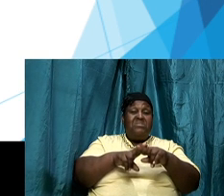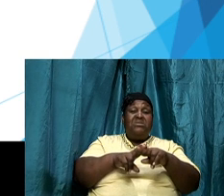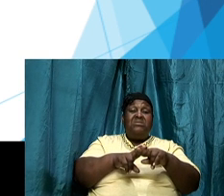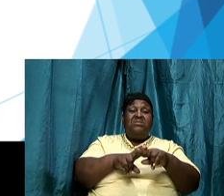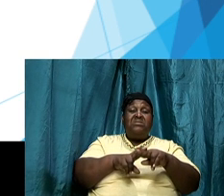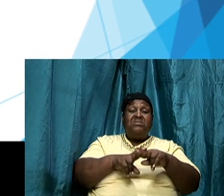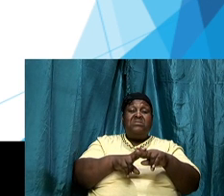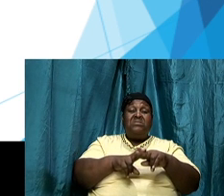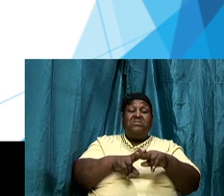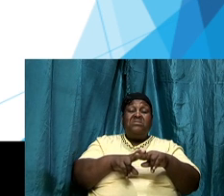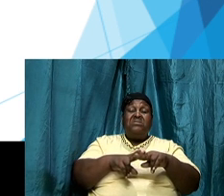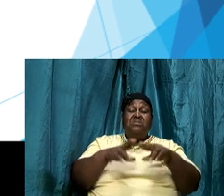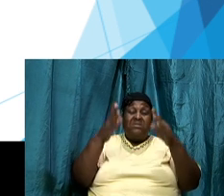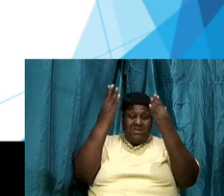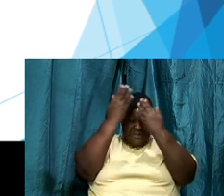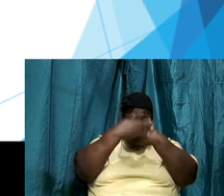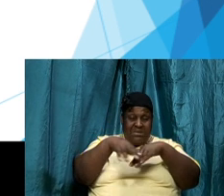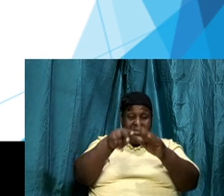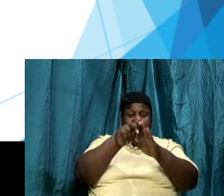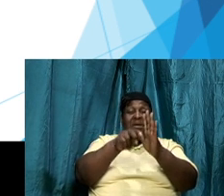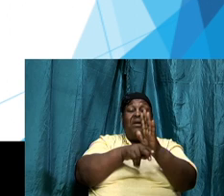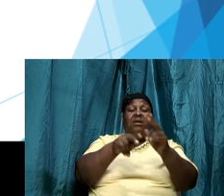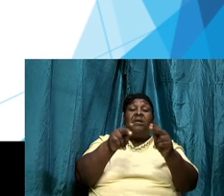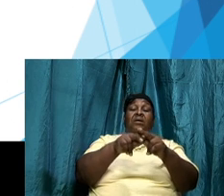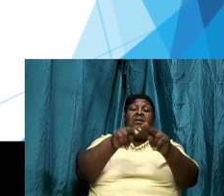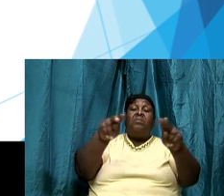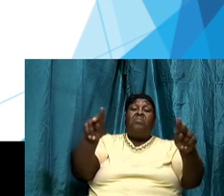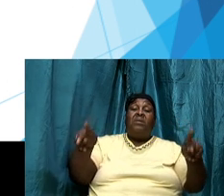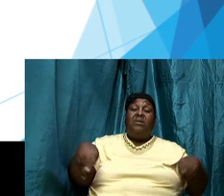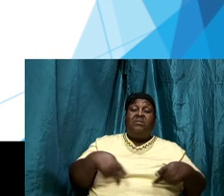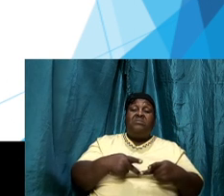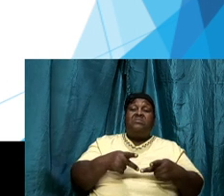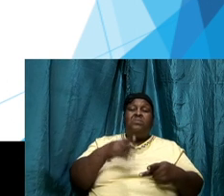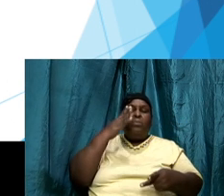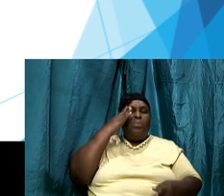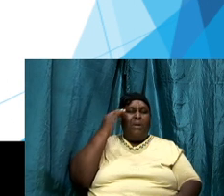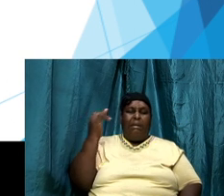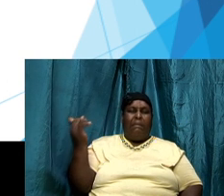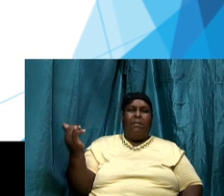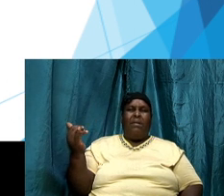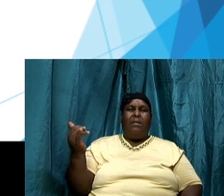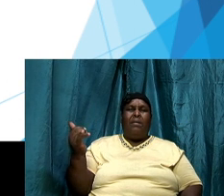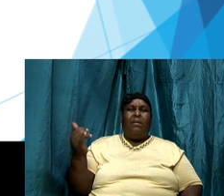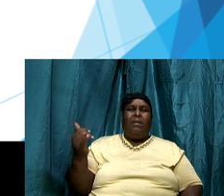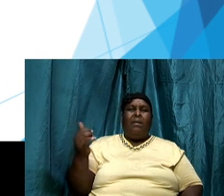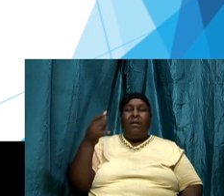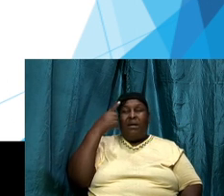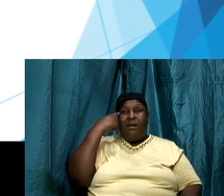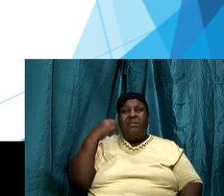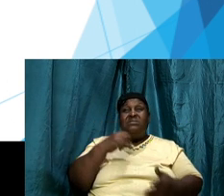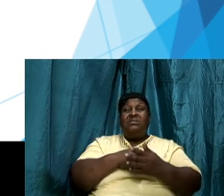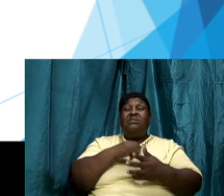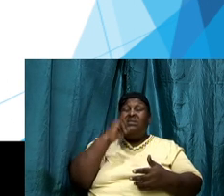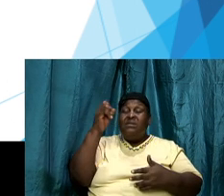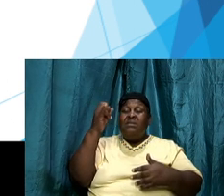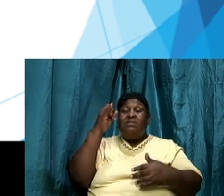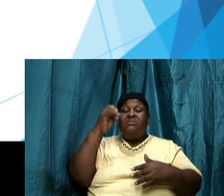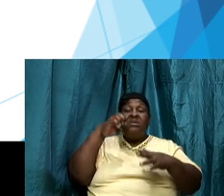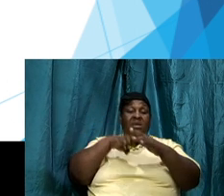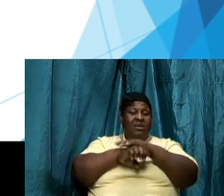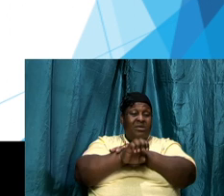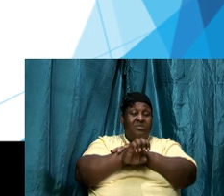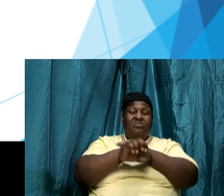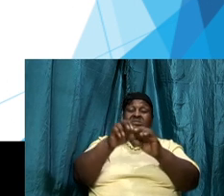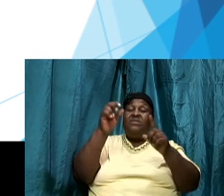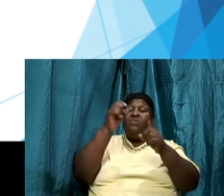why because it is the entrance of the word